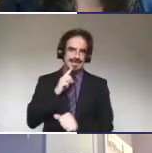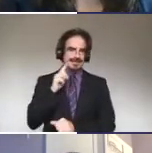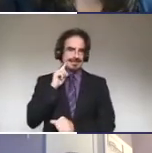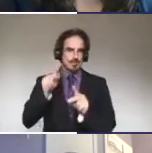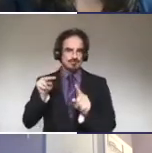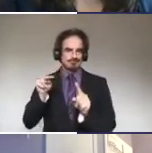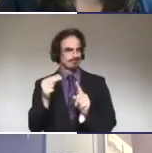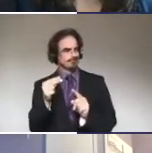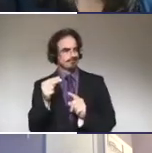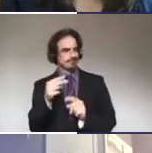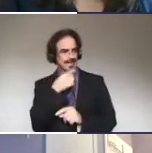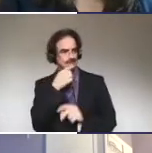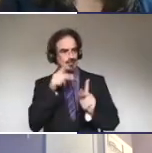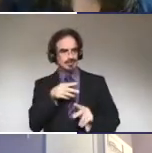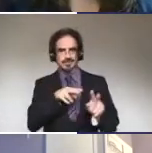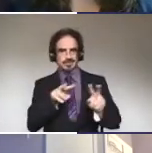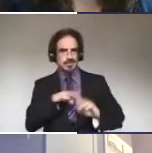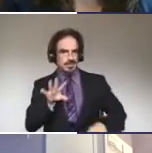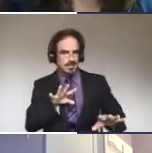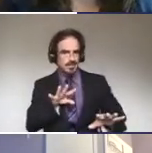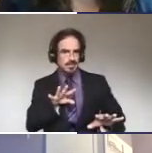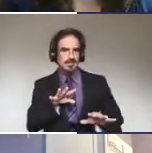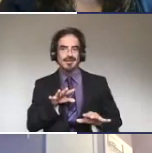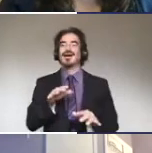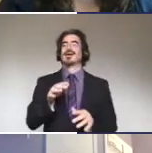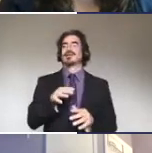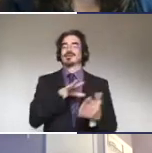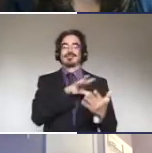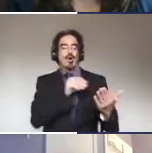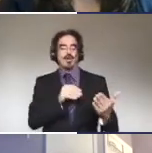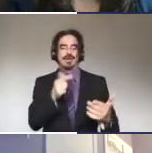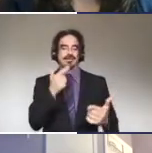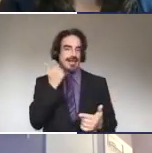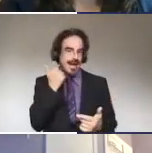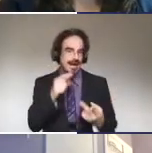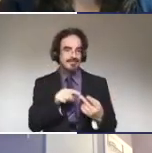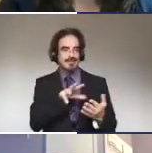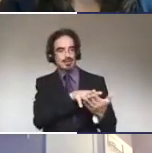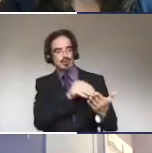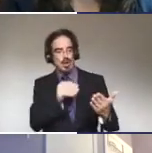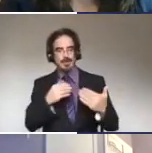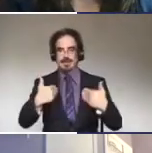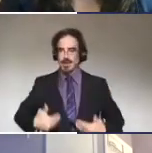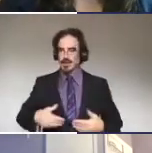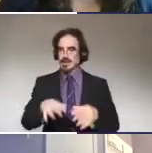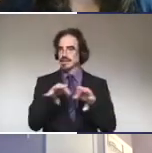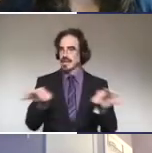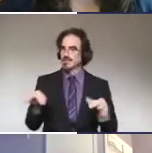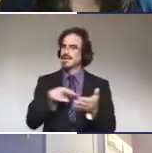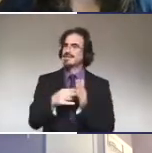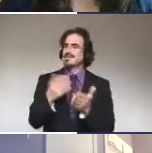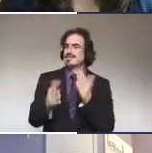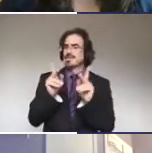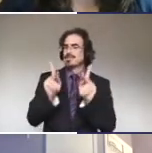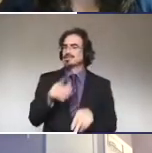person and imitating their laugh or their body language, you might be suspicious that they don't really understand what's